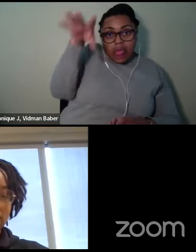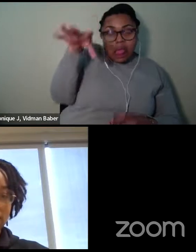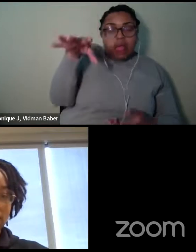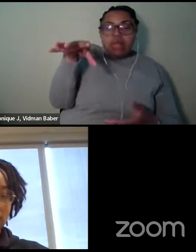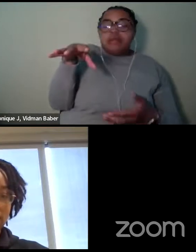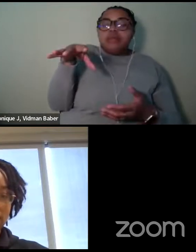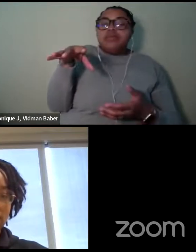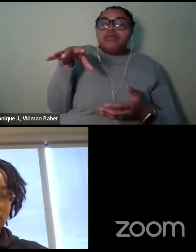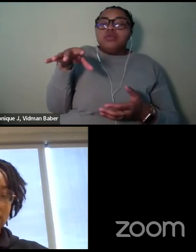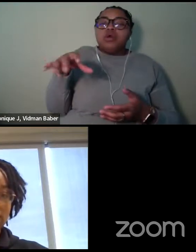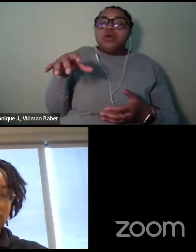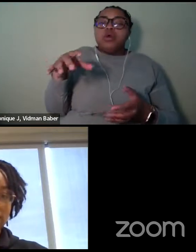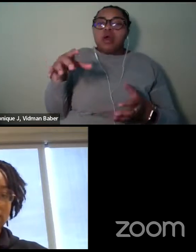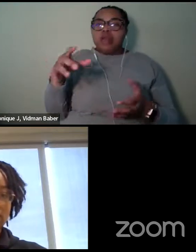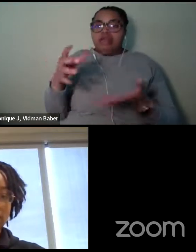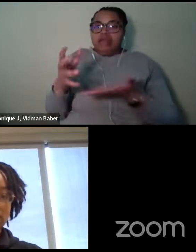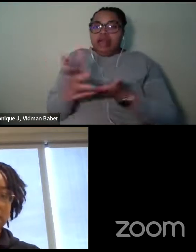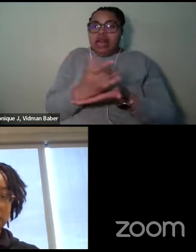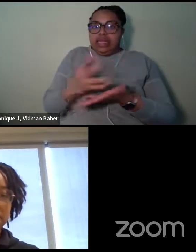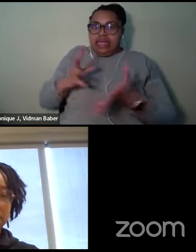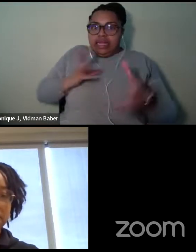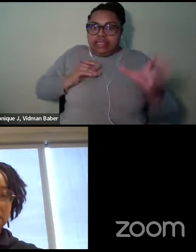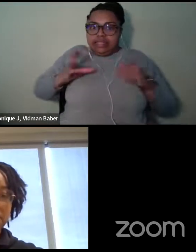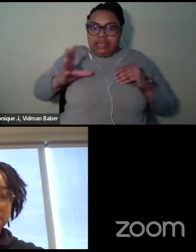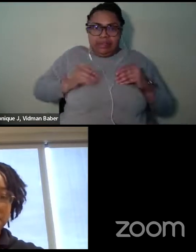um, I, that would help too.